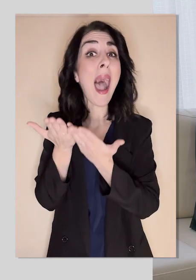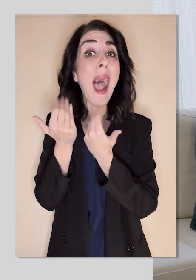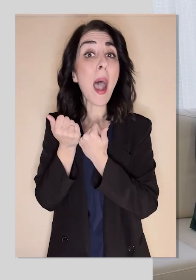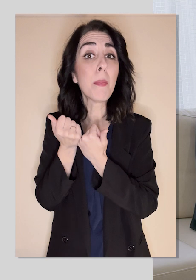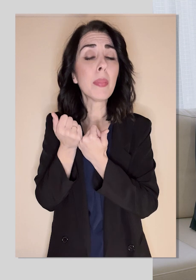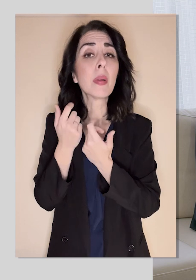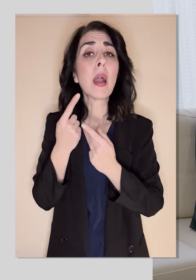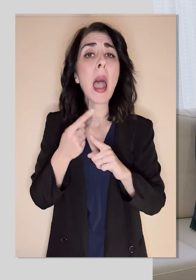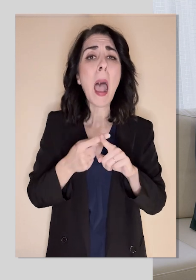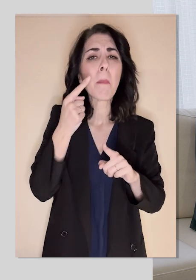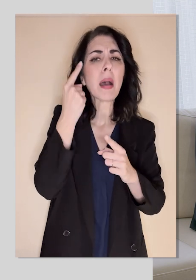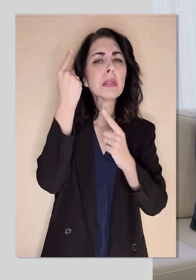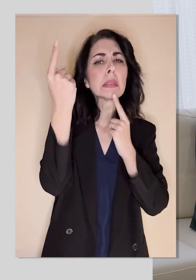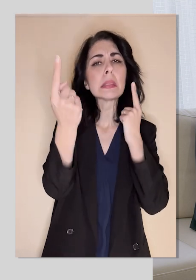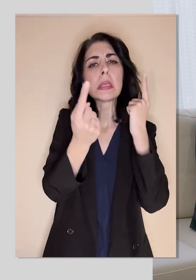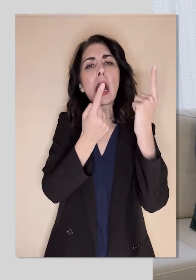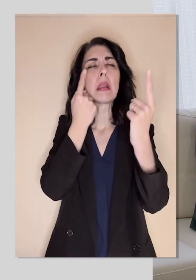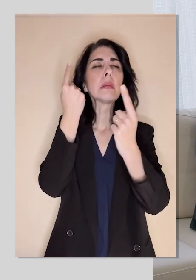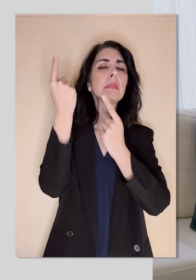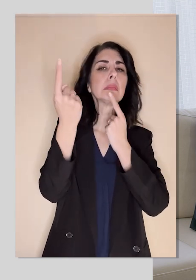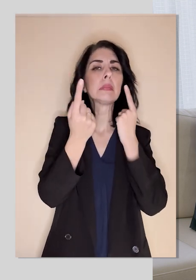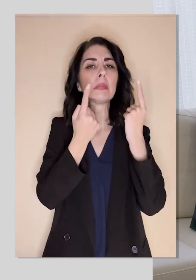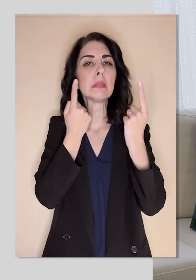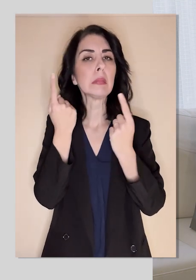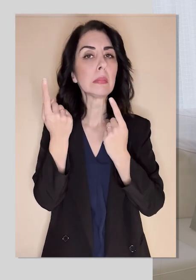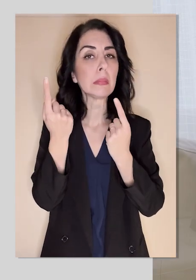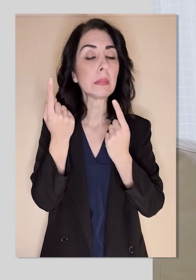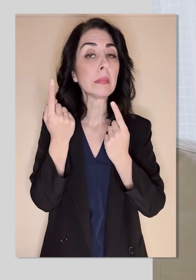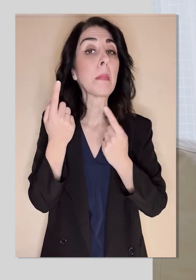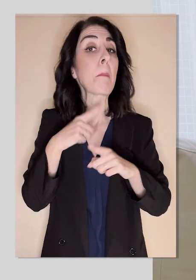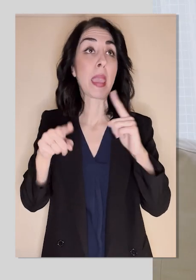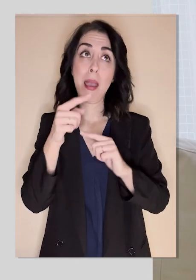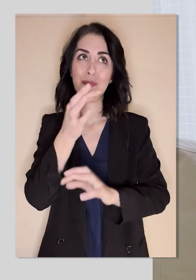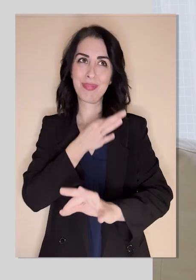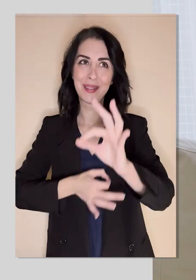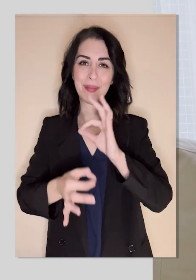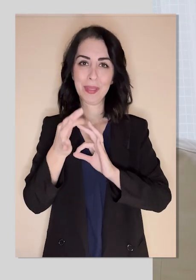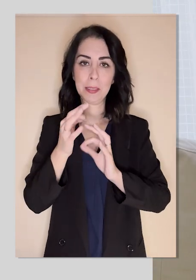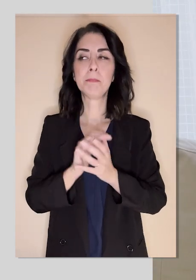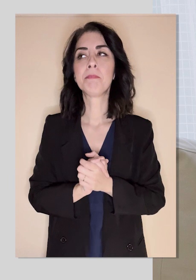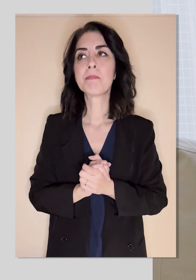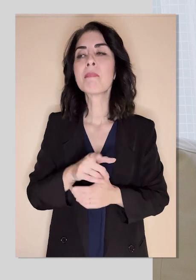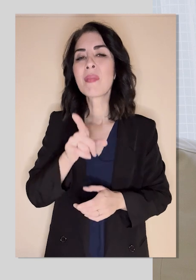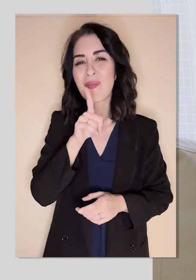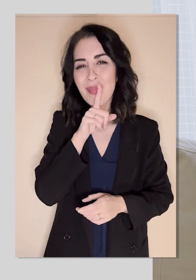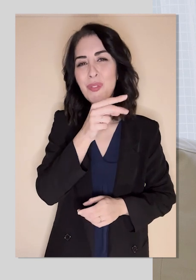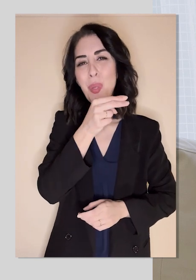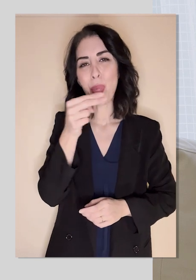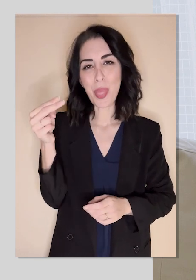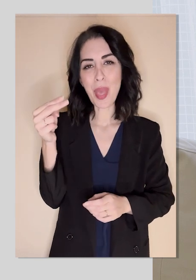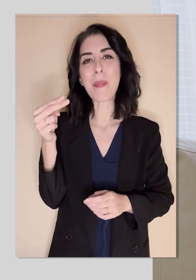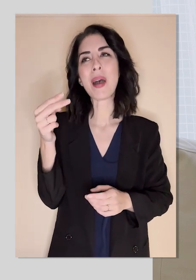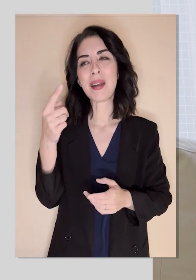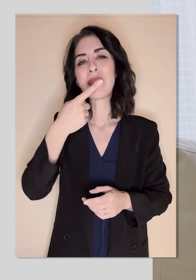dizziness or another diagnosis? So this is a very controversial area in our